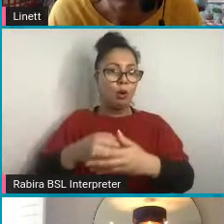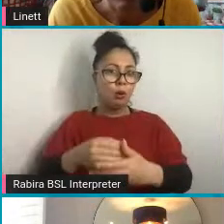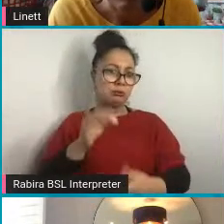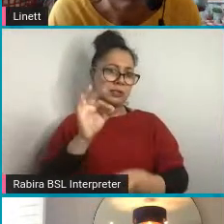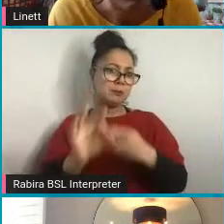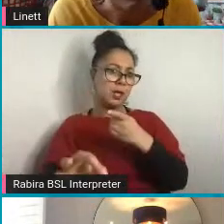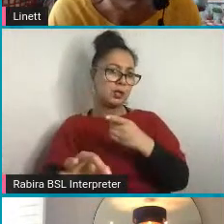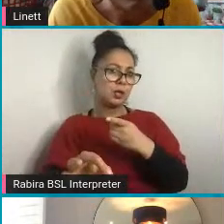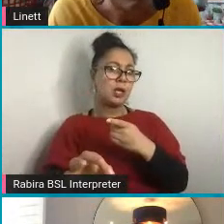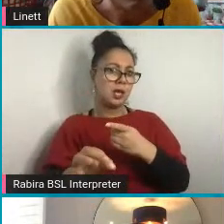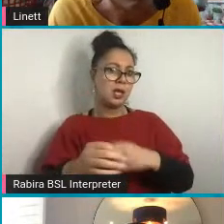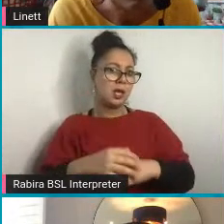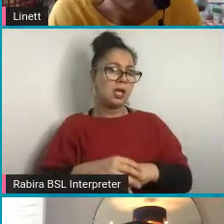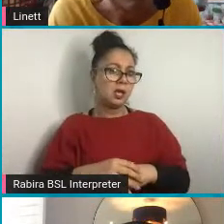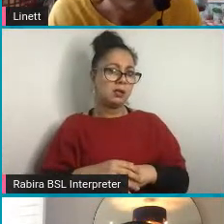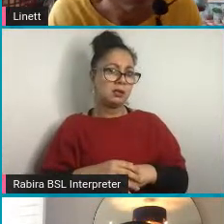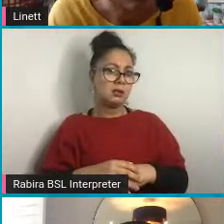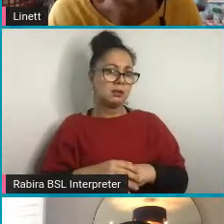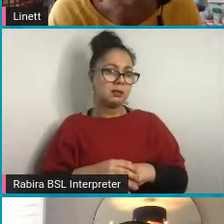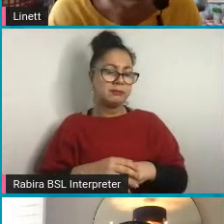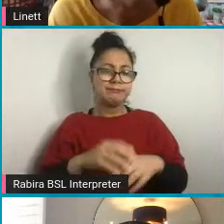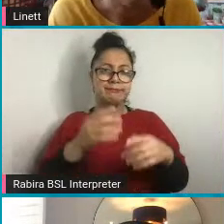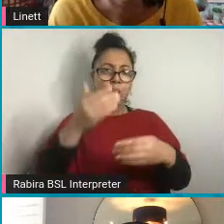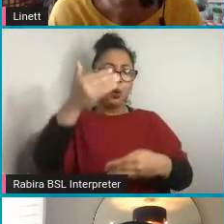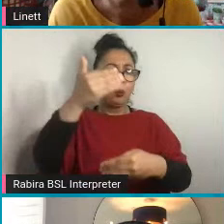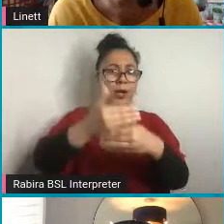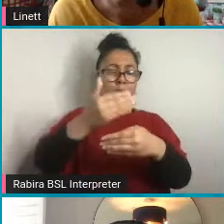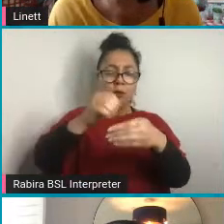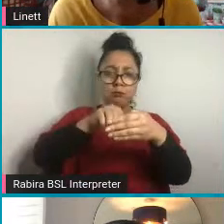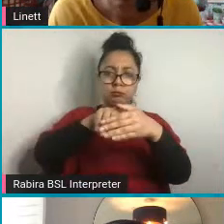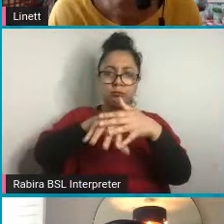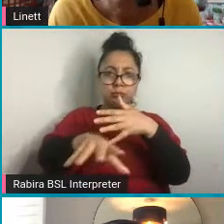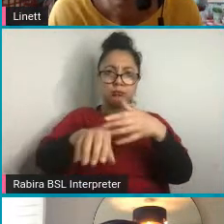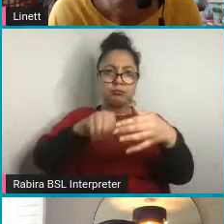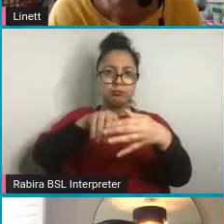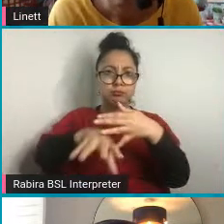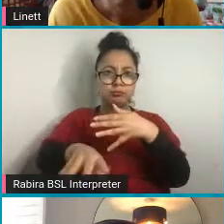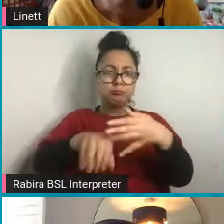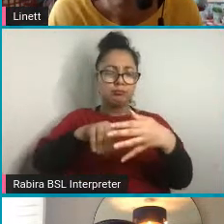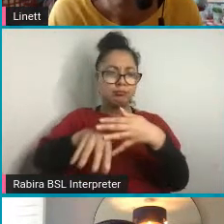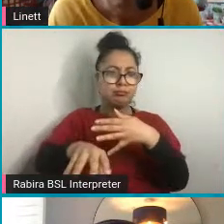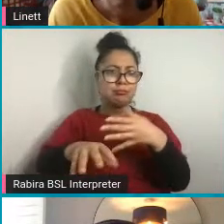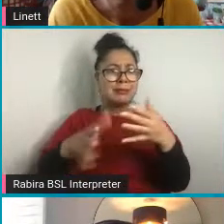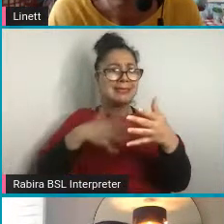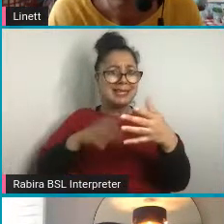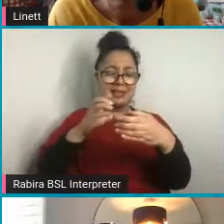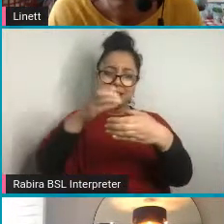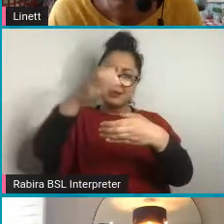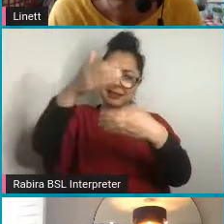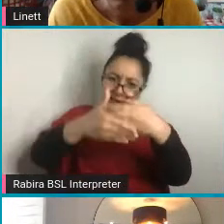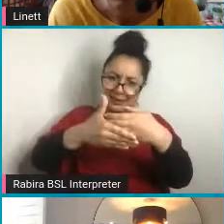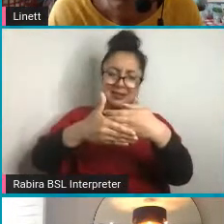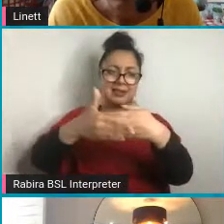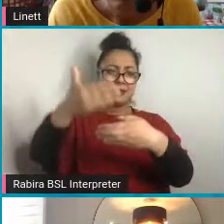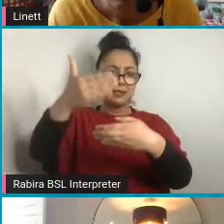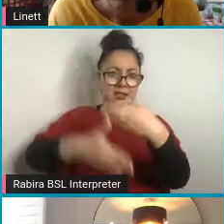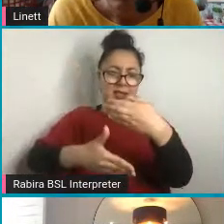to put like drought, drought proofing around them so that the heat is not lost.